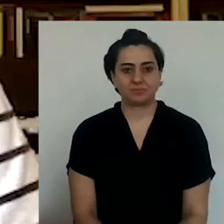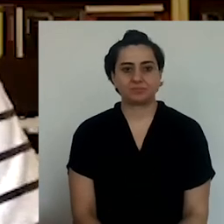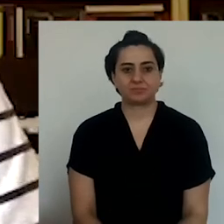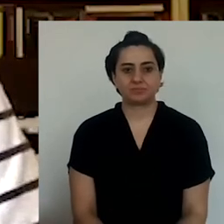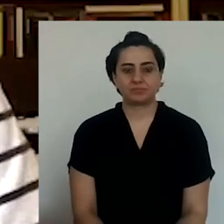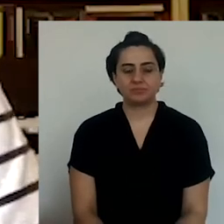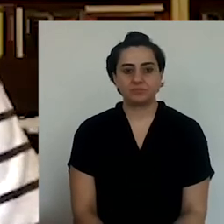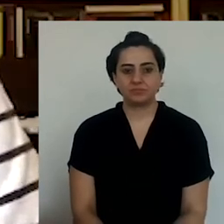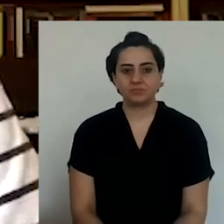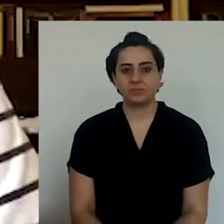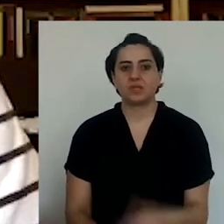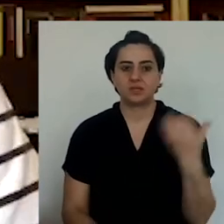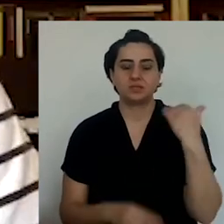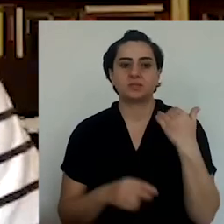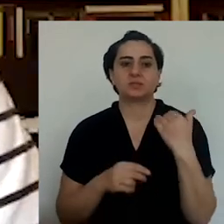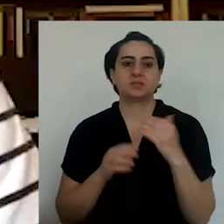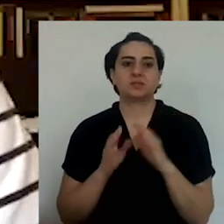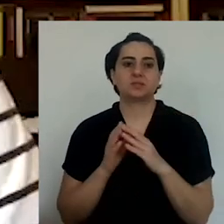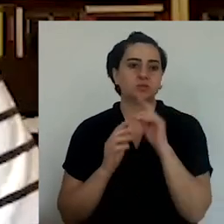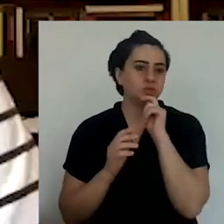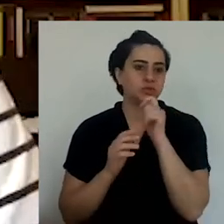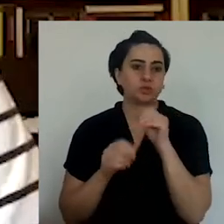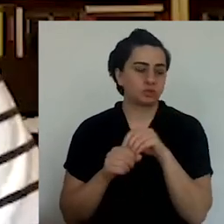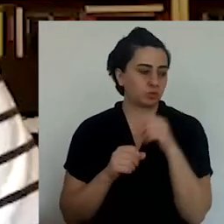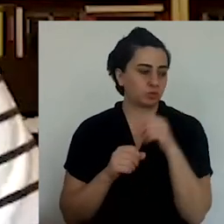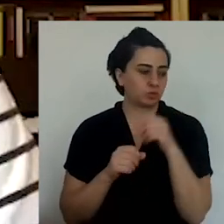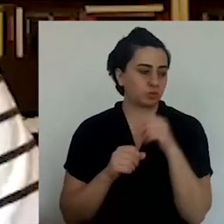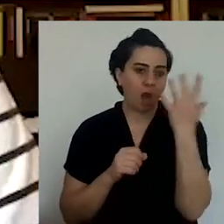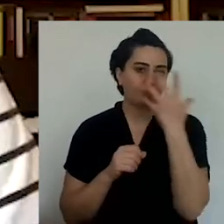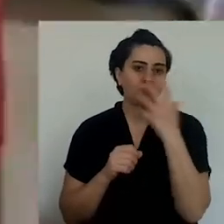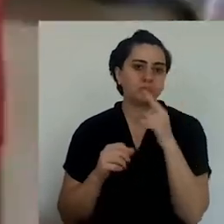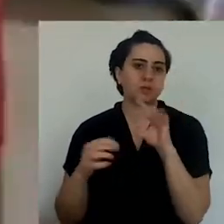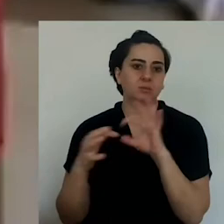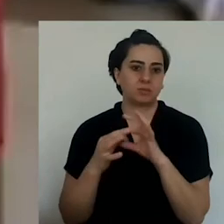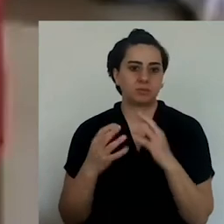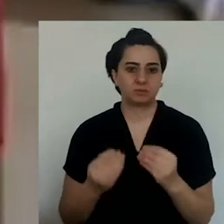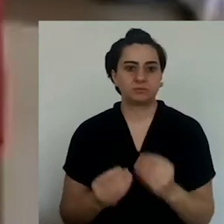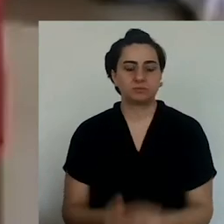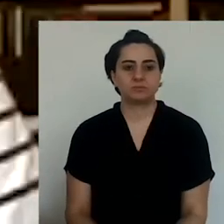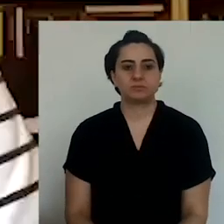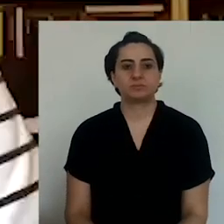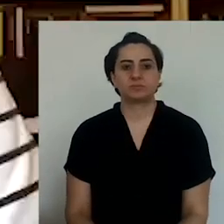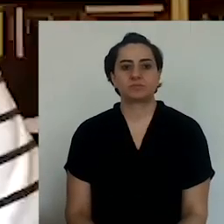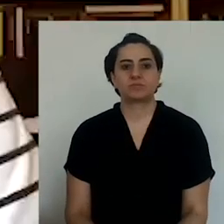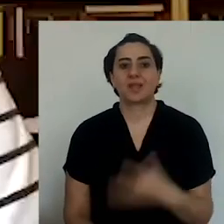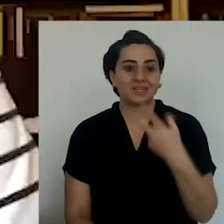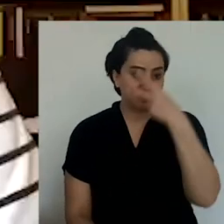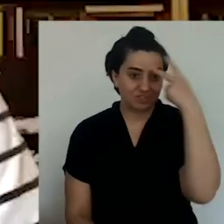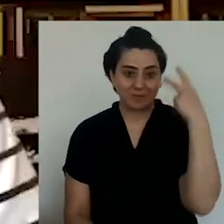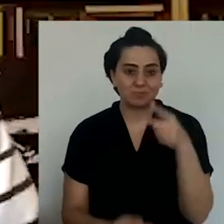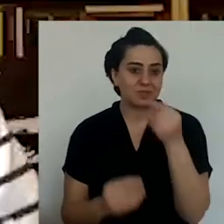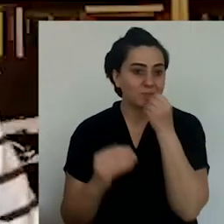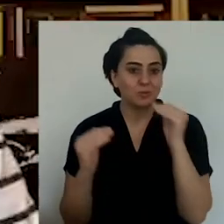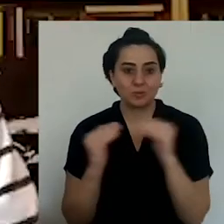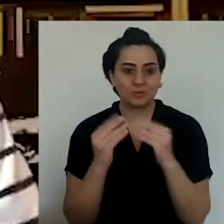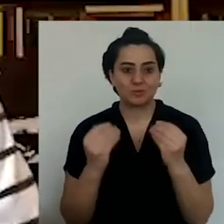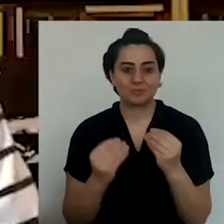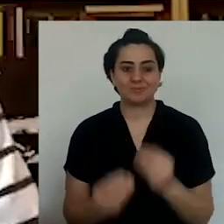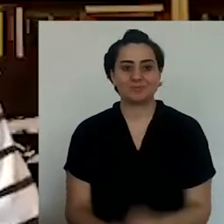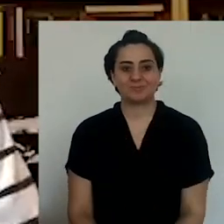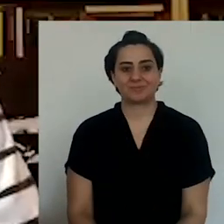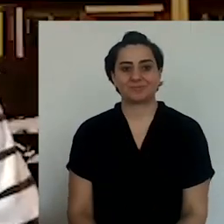kebap etmek means cooking. And according to Nishanyan's dictionary, its etymological origin is Arabic.